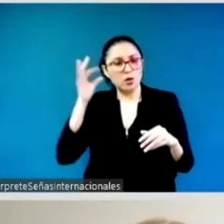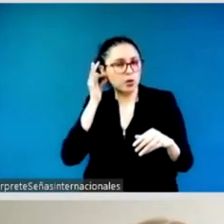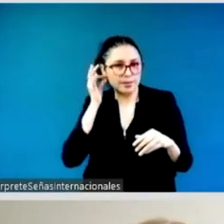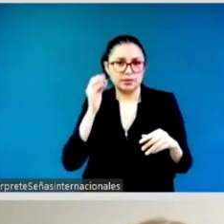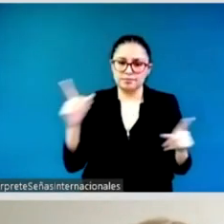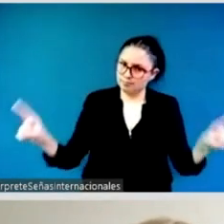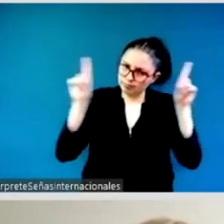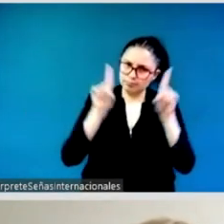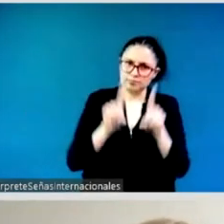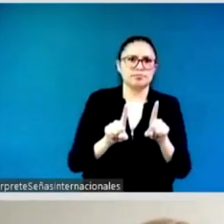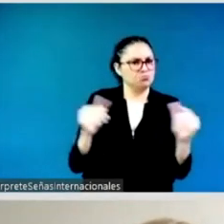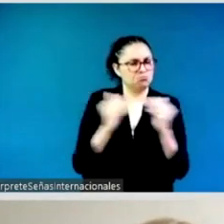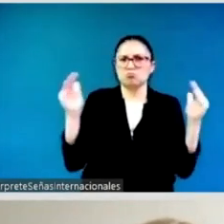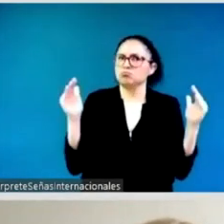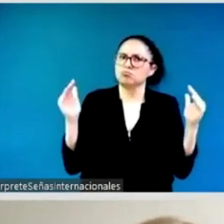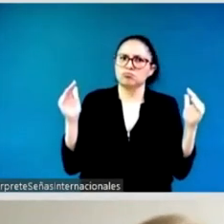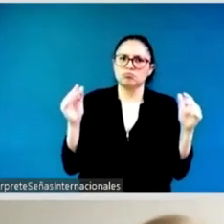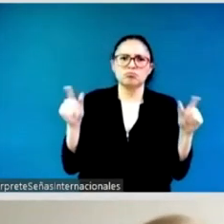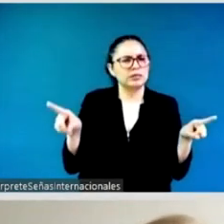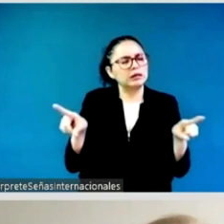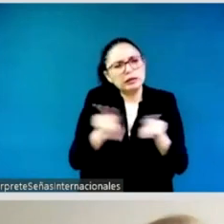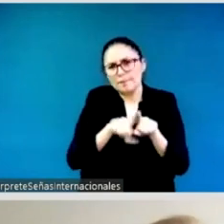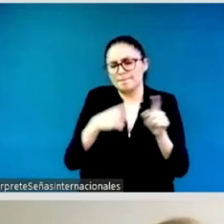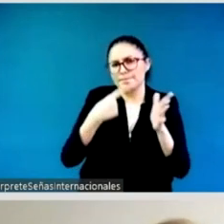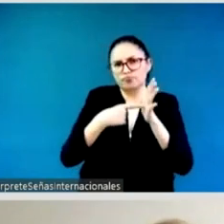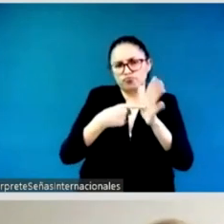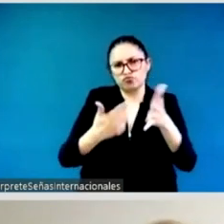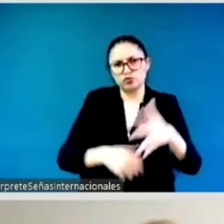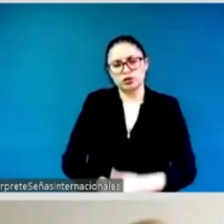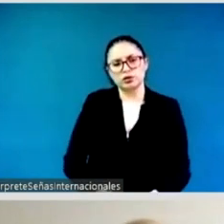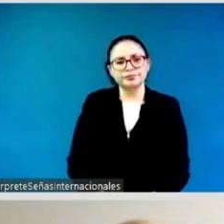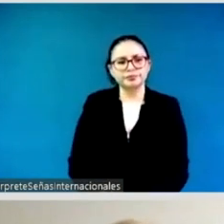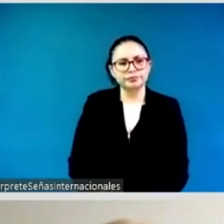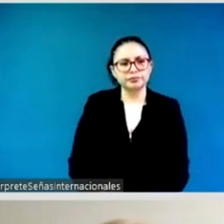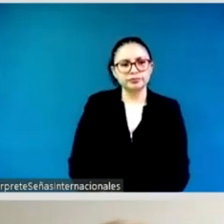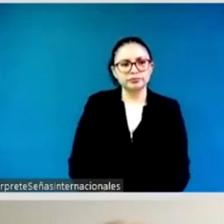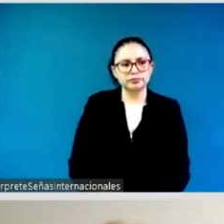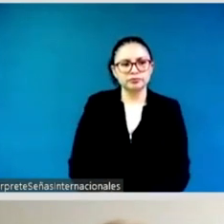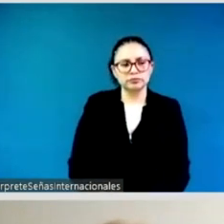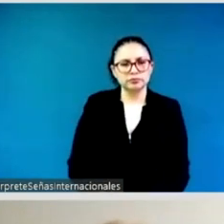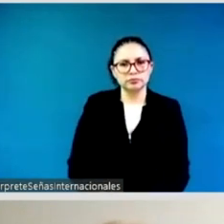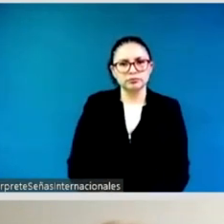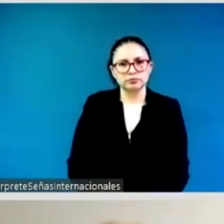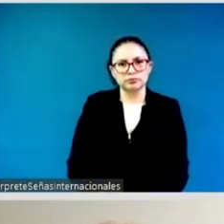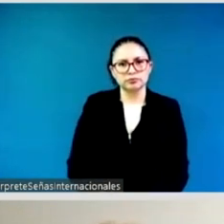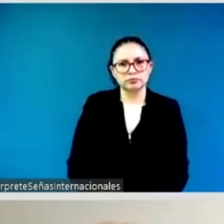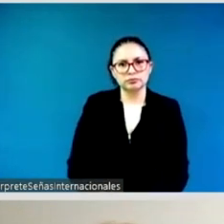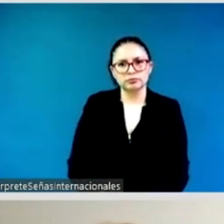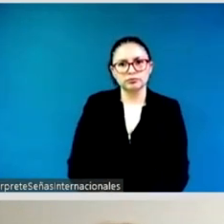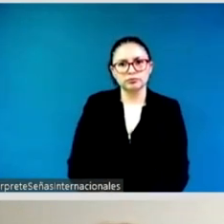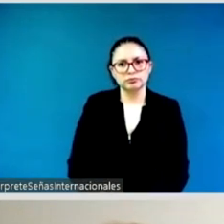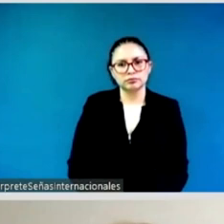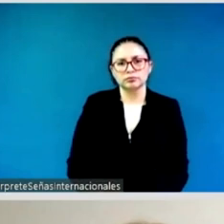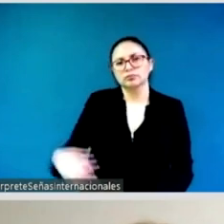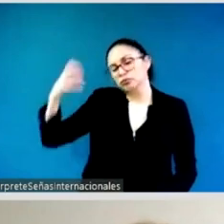in all a with in all the parliamentarians to have an area in a specific area in their parties in the